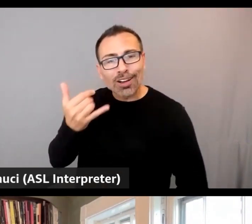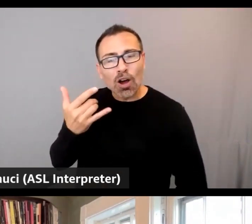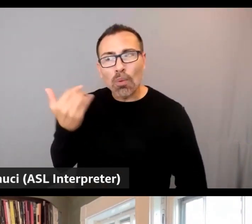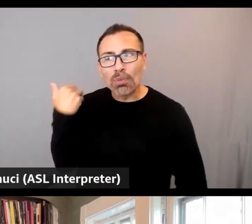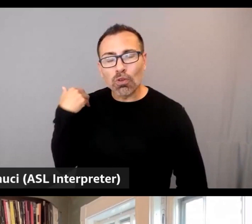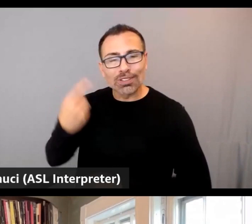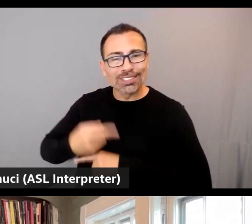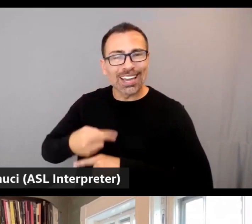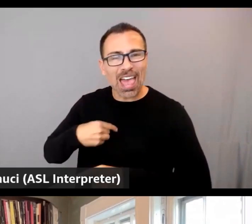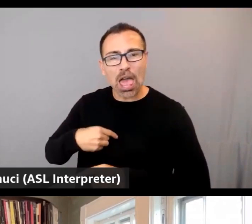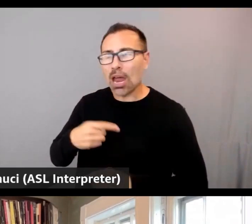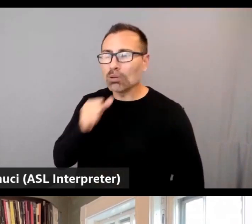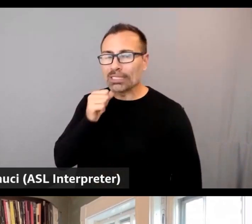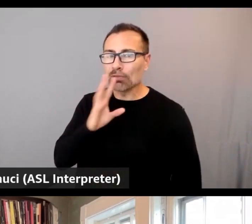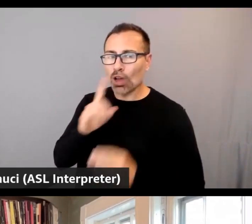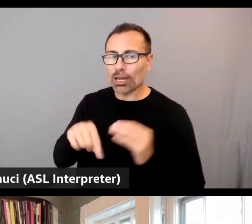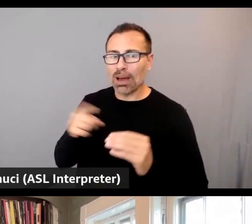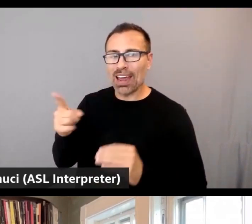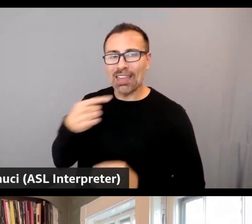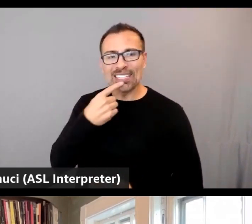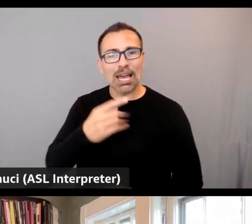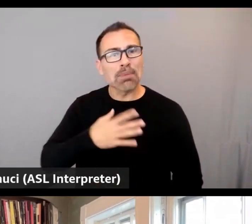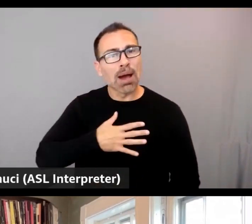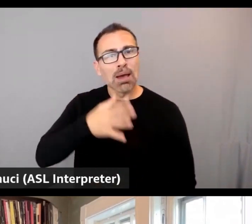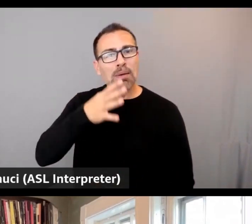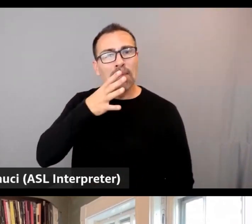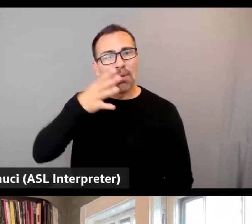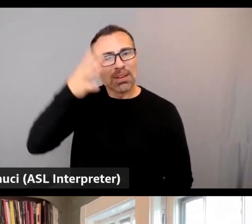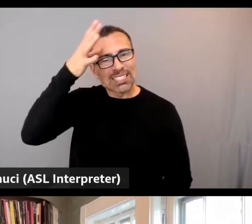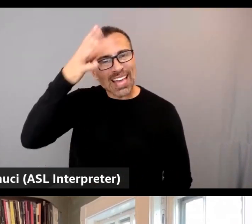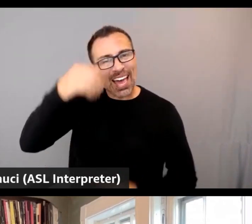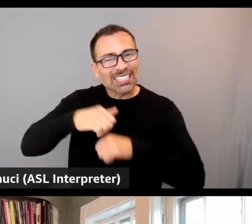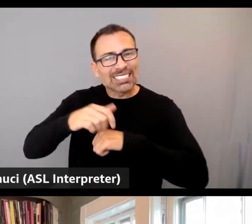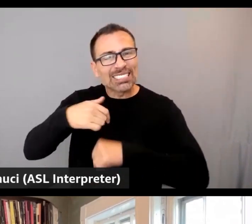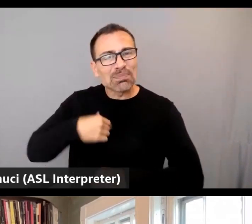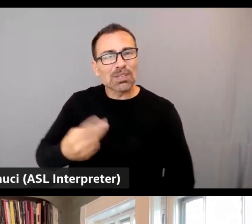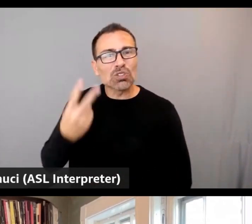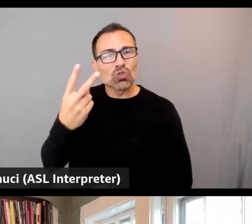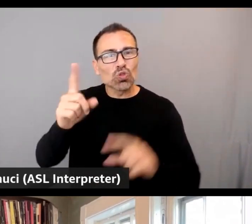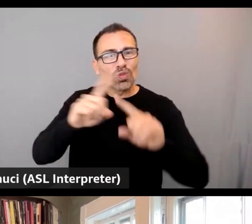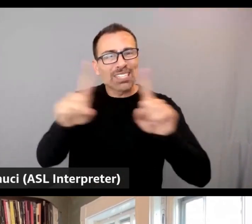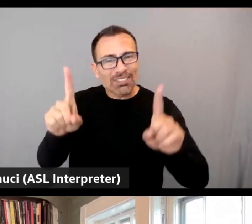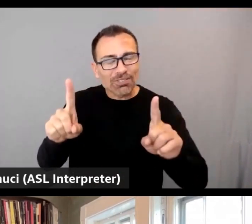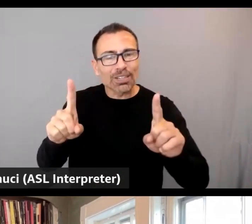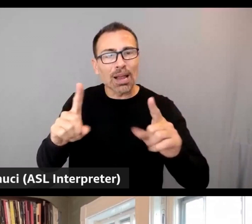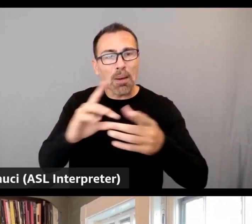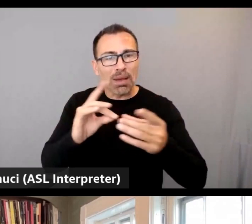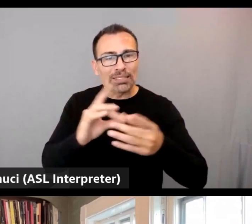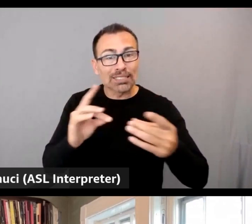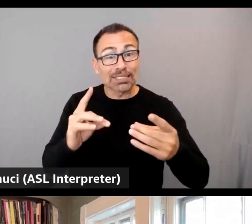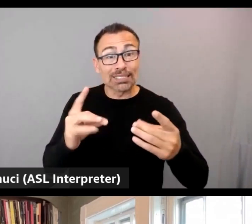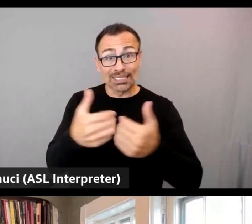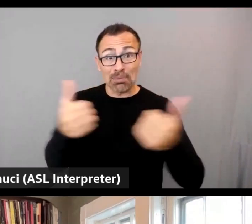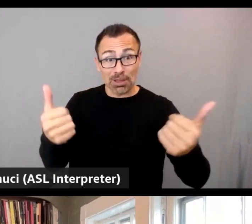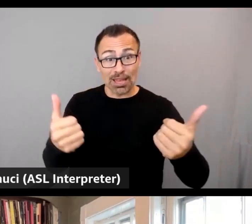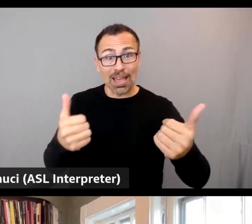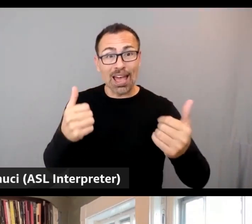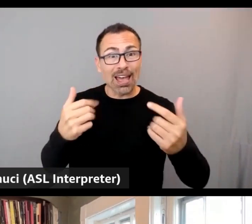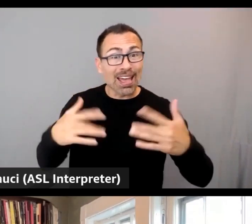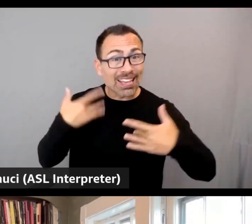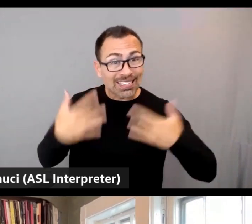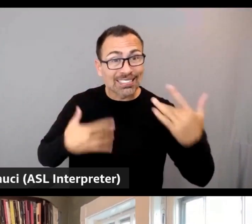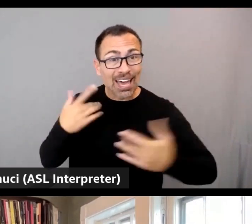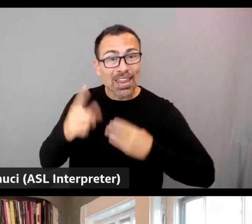even talking about it. And they said, my mom and dad sent me two different independent text messages excited about the announcement for a